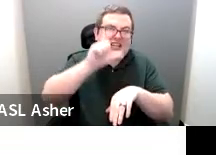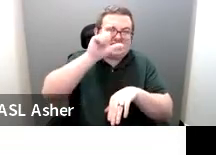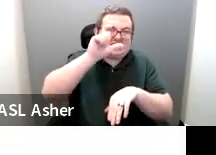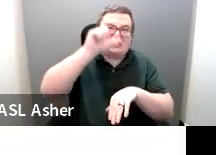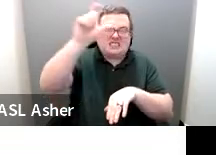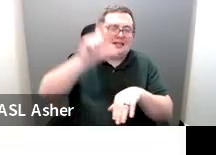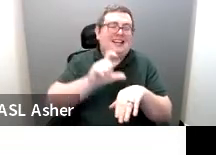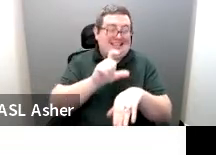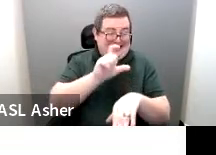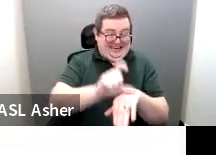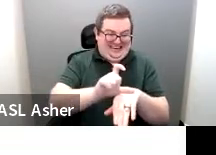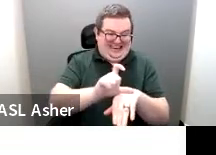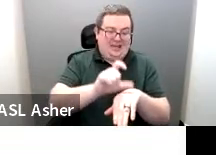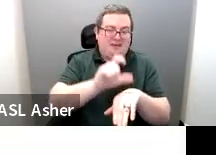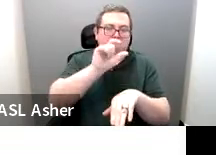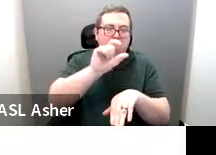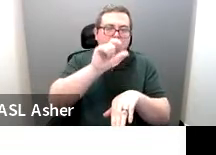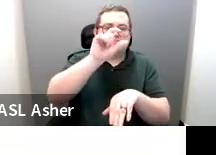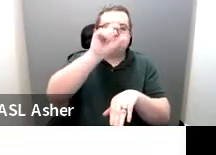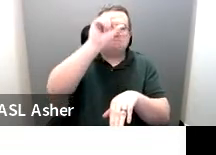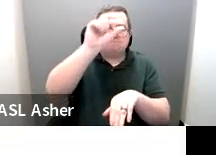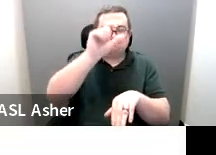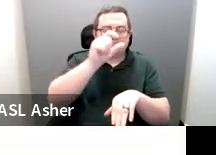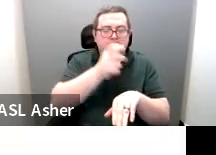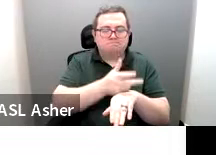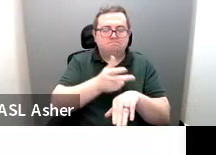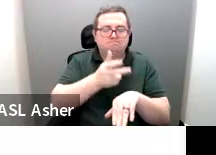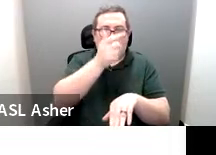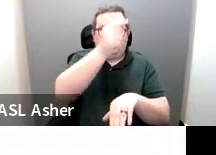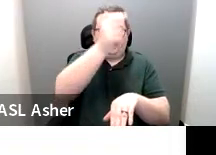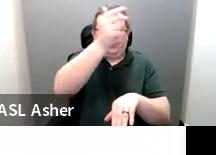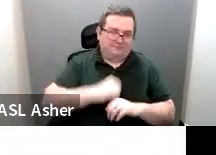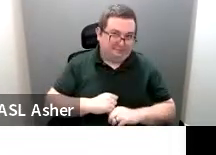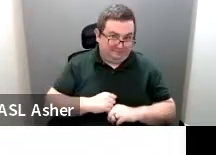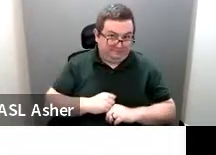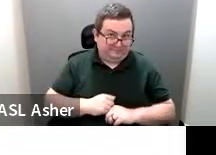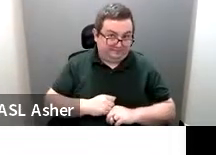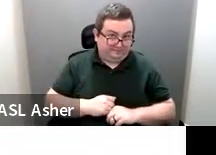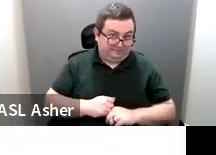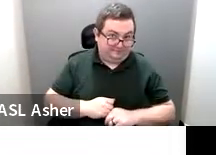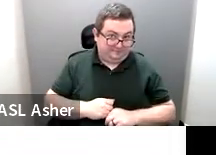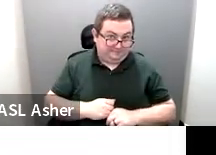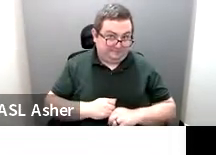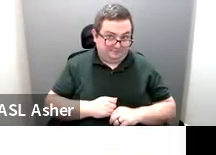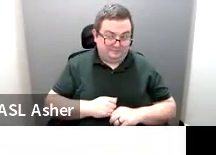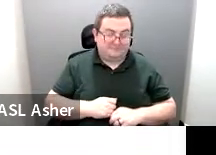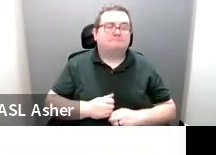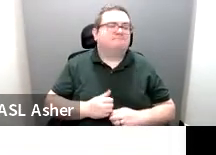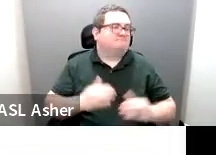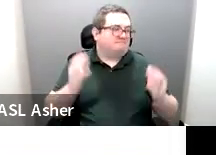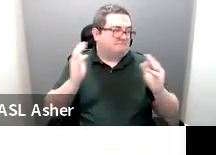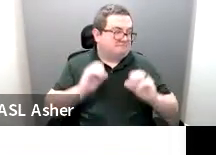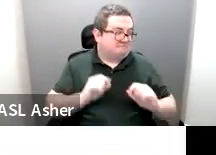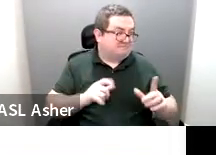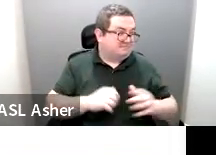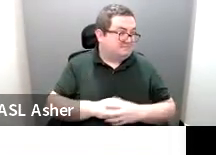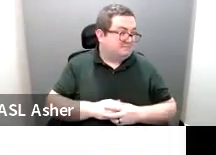parking garage to have that 98 inch minimum clearance. Next slide.